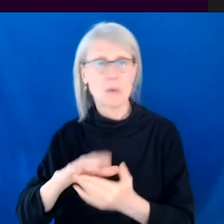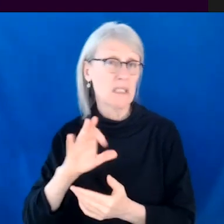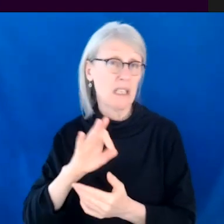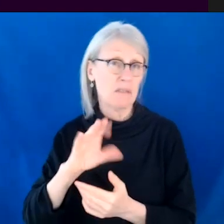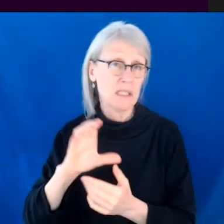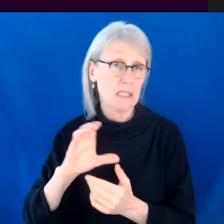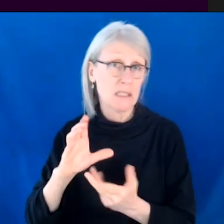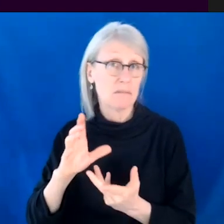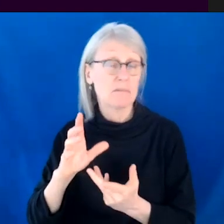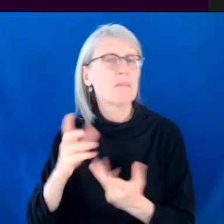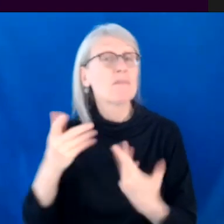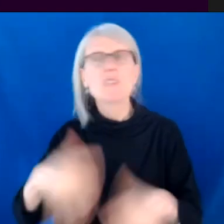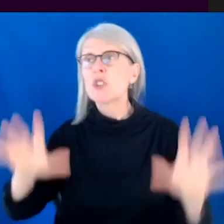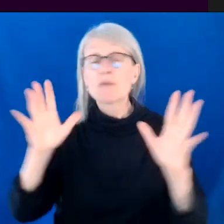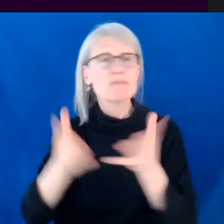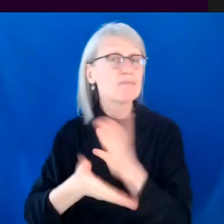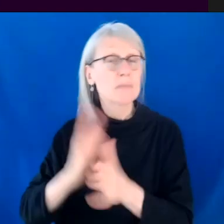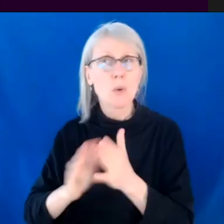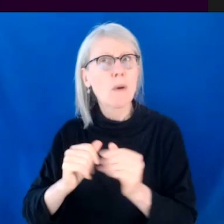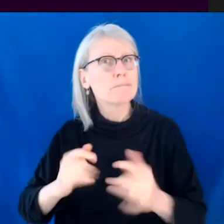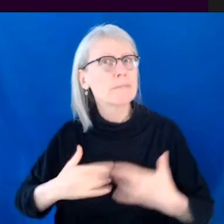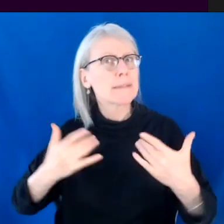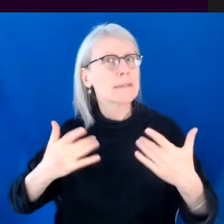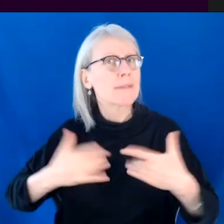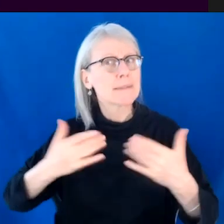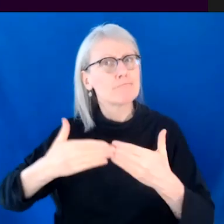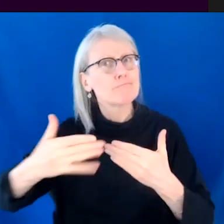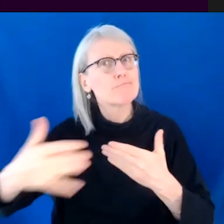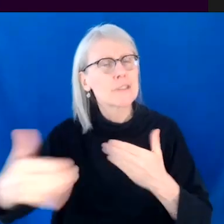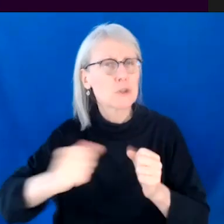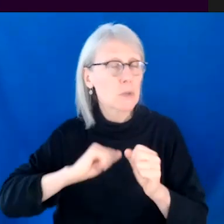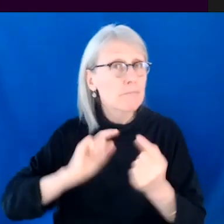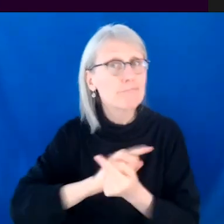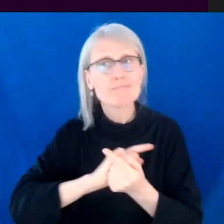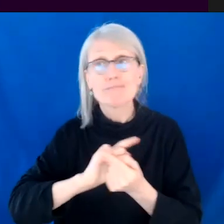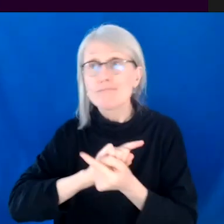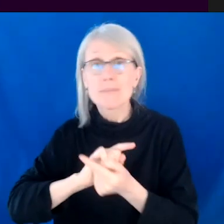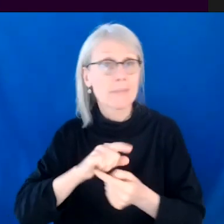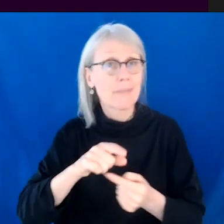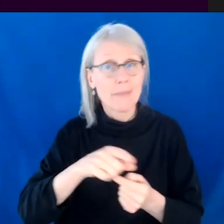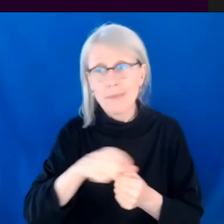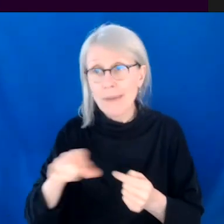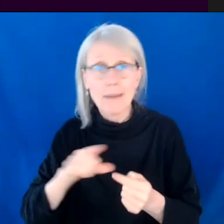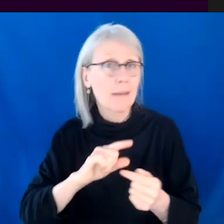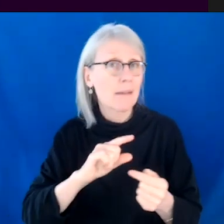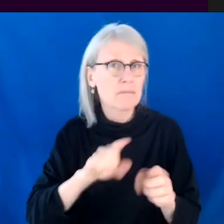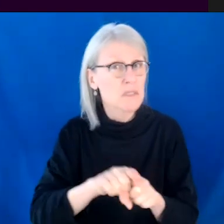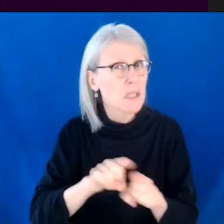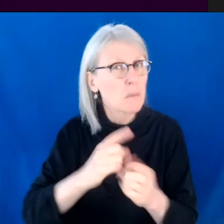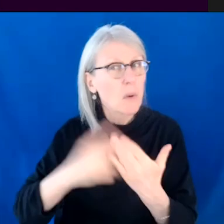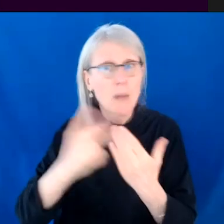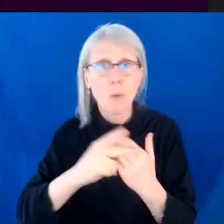they maybe have events and it's good to go to those events and meet graduates from other programs. Cause that's just, you're creating those